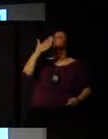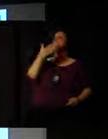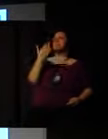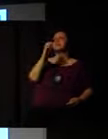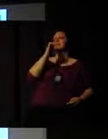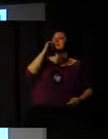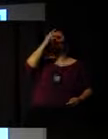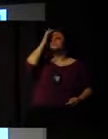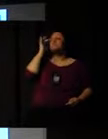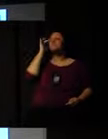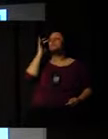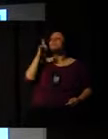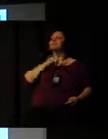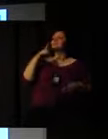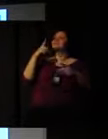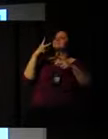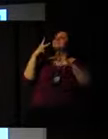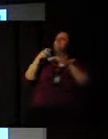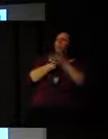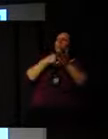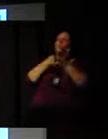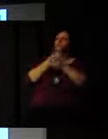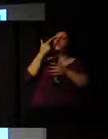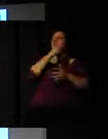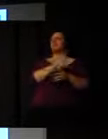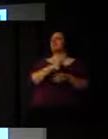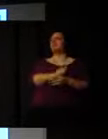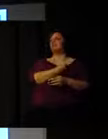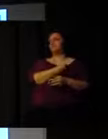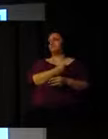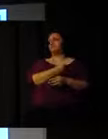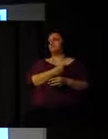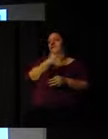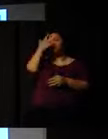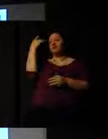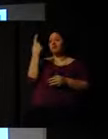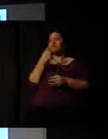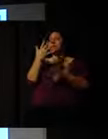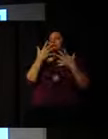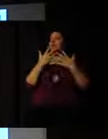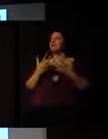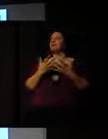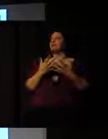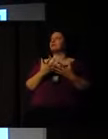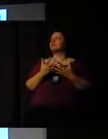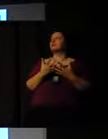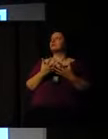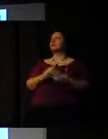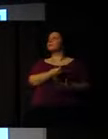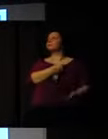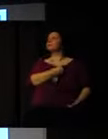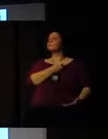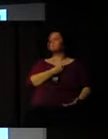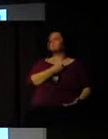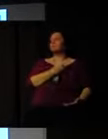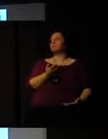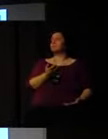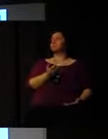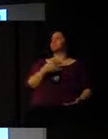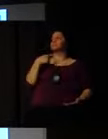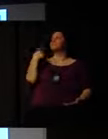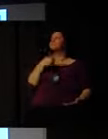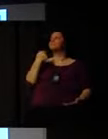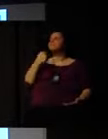You understand? People just want to get by on a daily basis and survive. So we need to be smart about